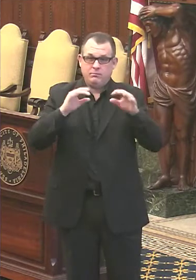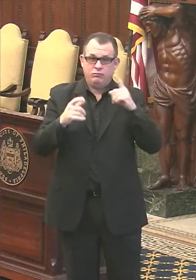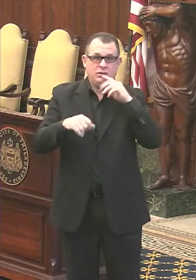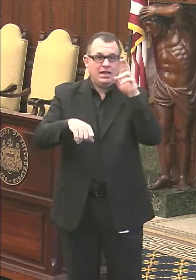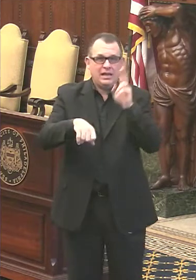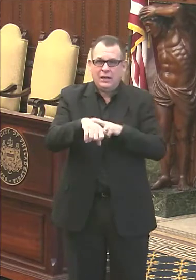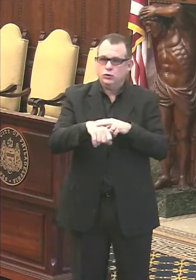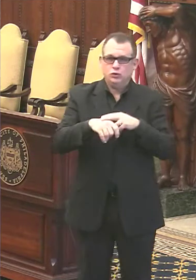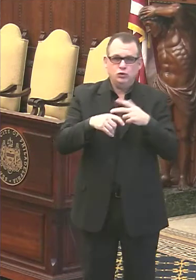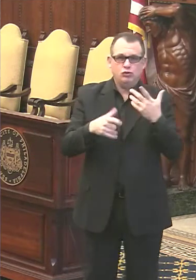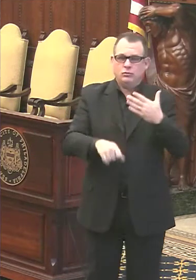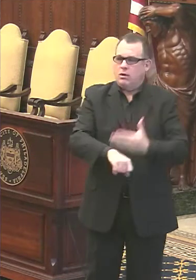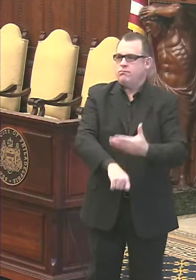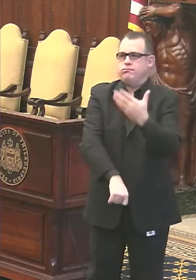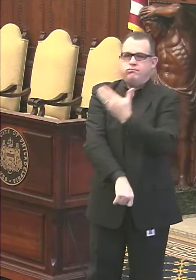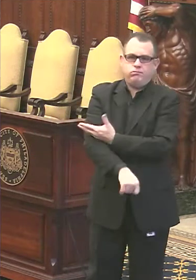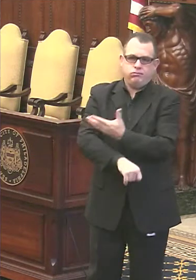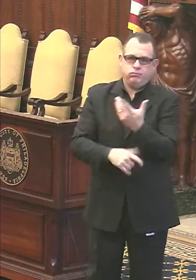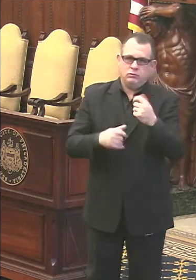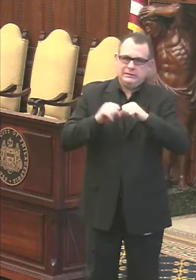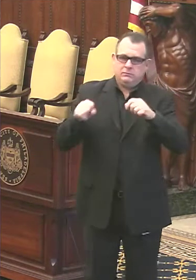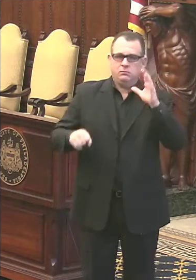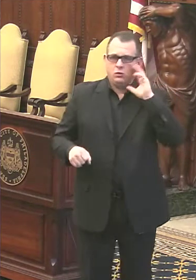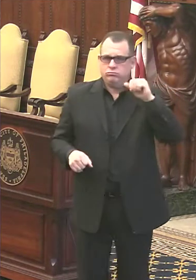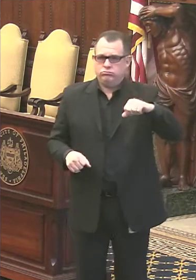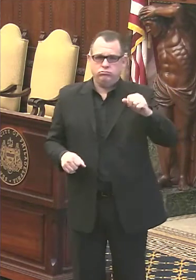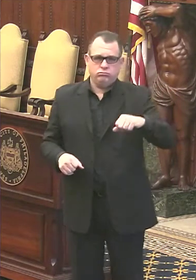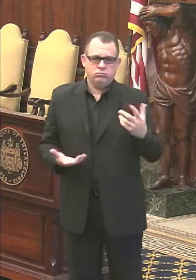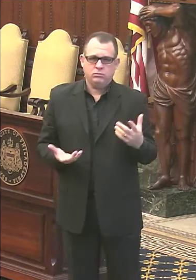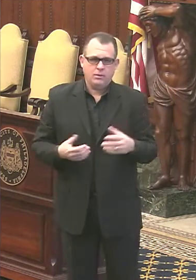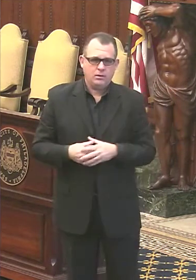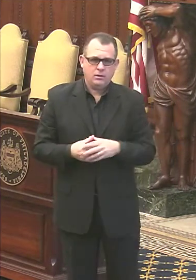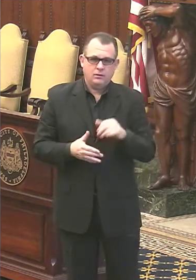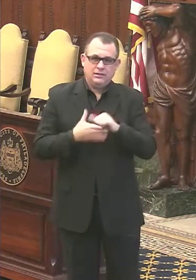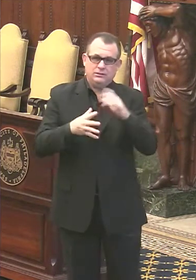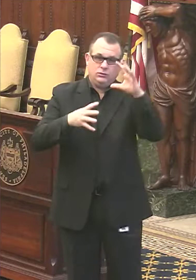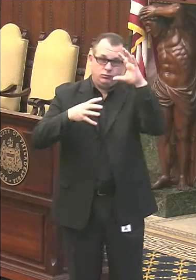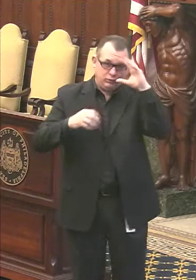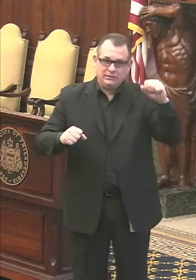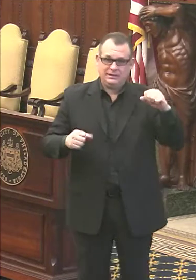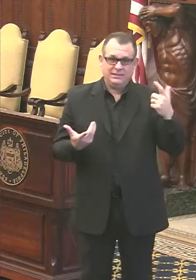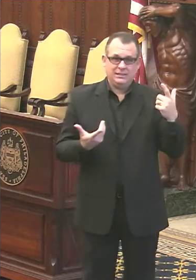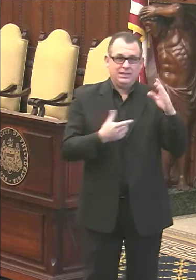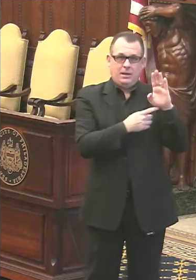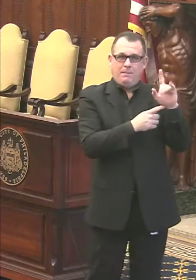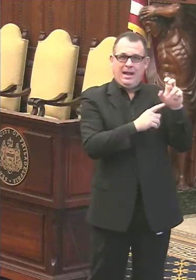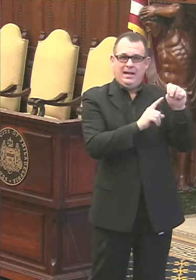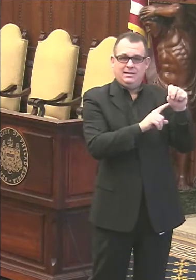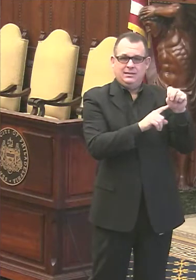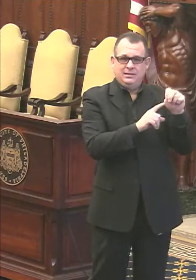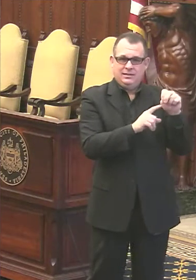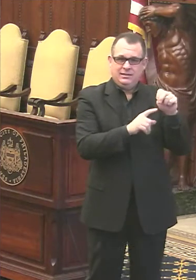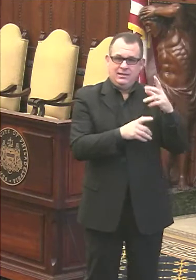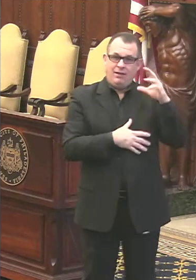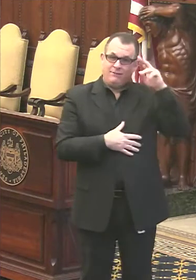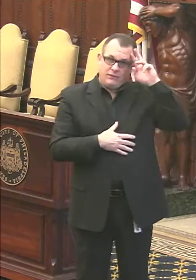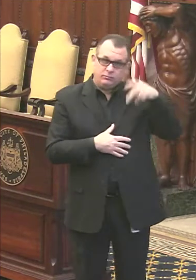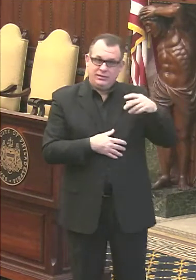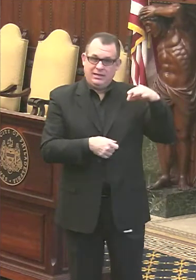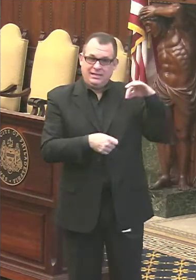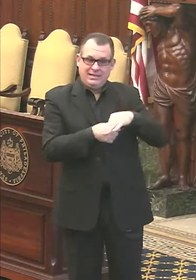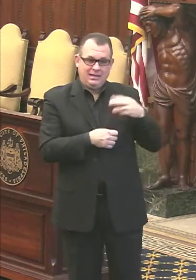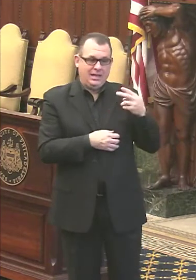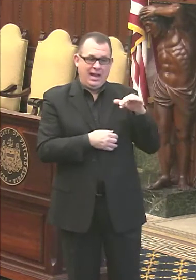in improvement in this whole system. Uh, and I think that president elect Biden and vice president elect Harris, uh,